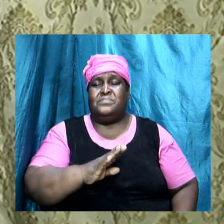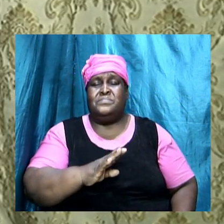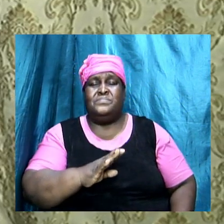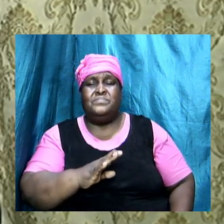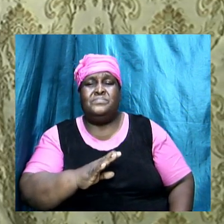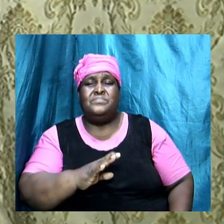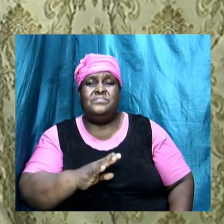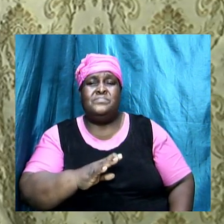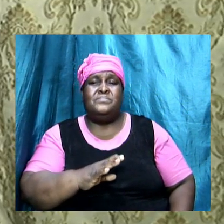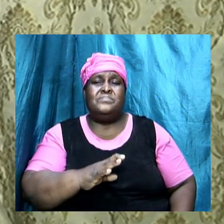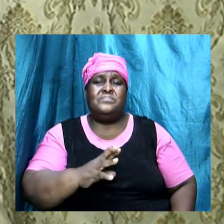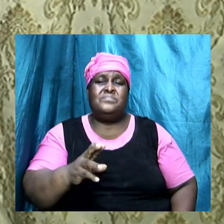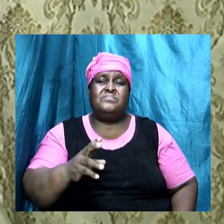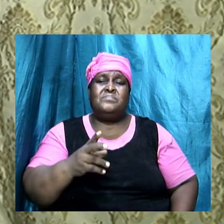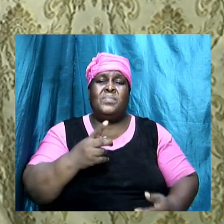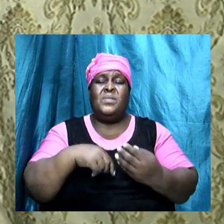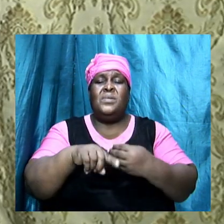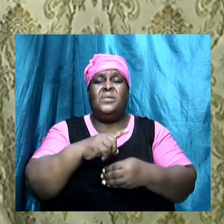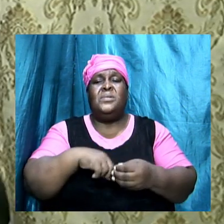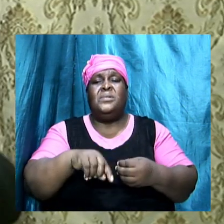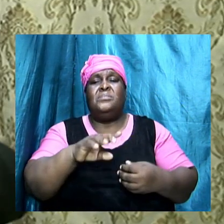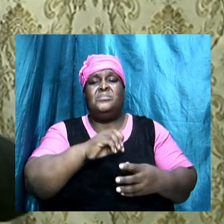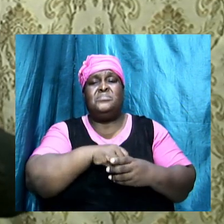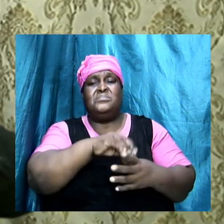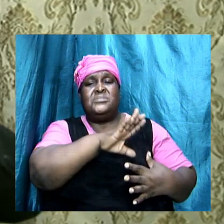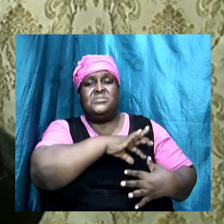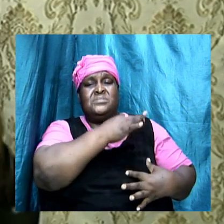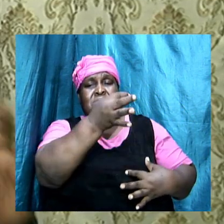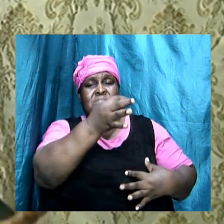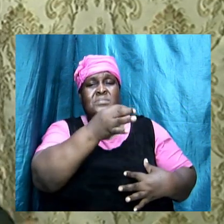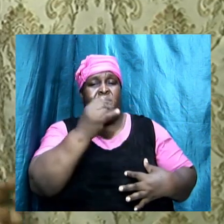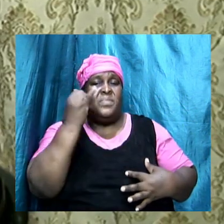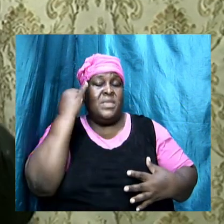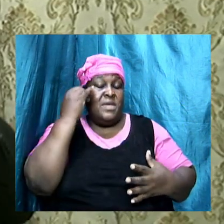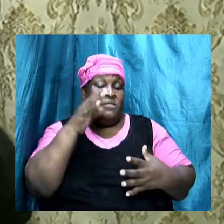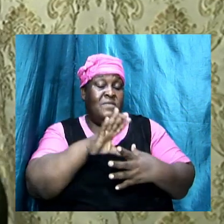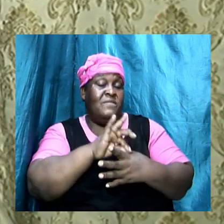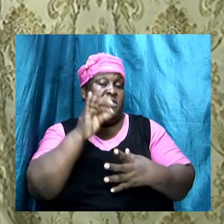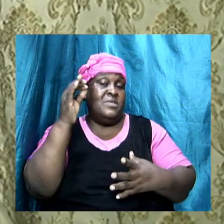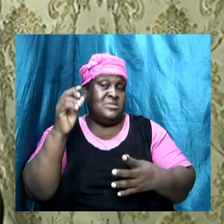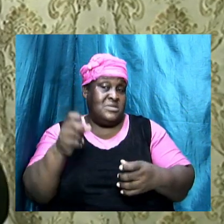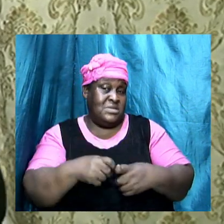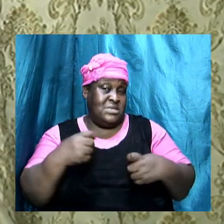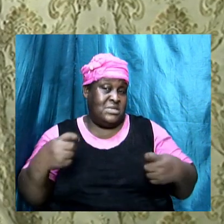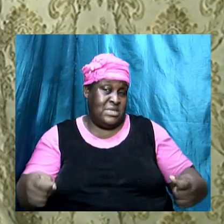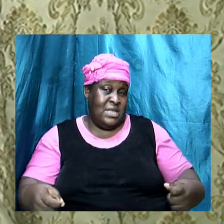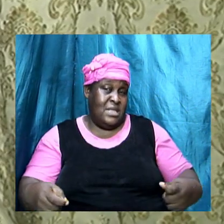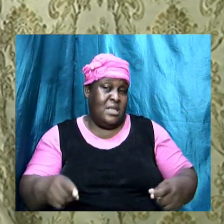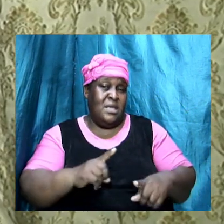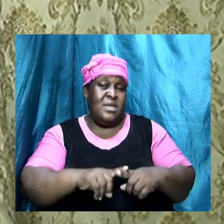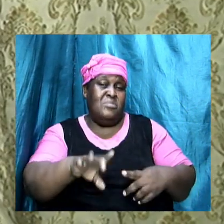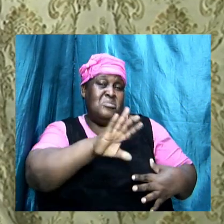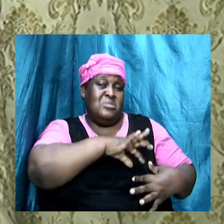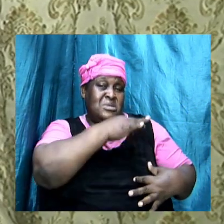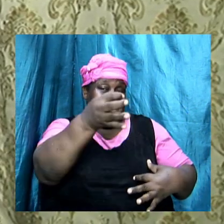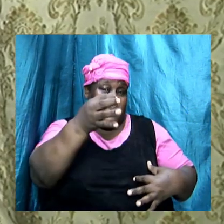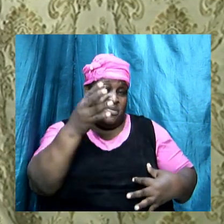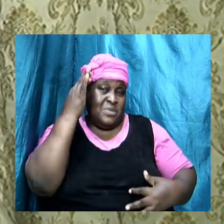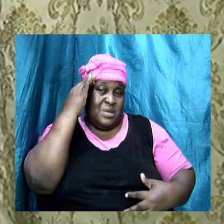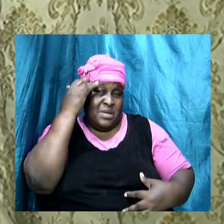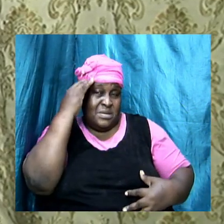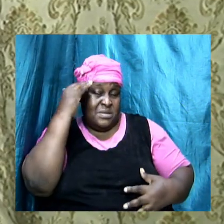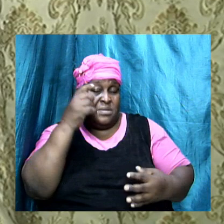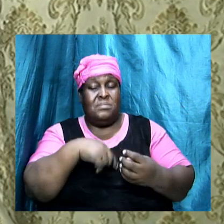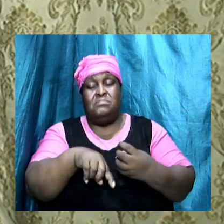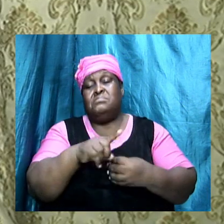were always abounding so if the flesh fall we understand what the spirit is the spirit we concern about